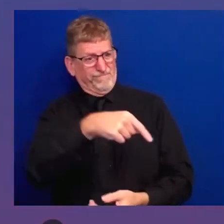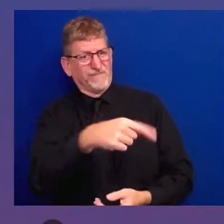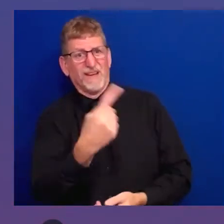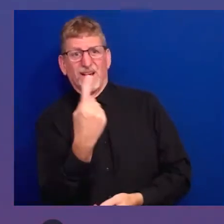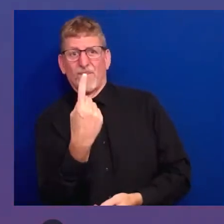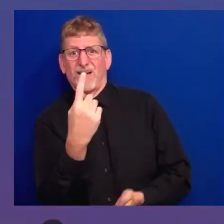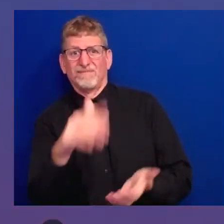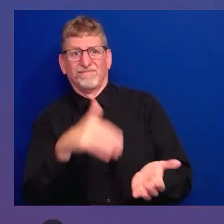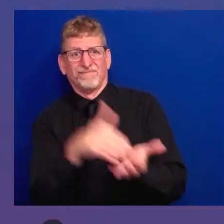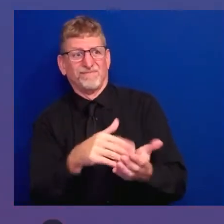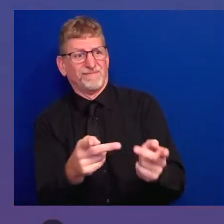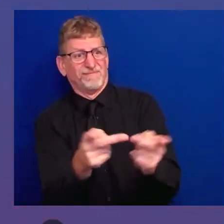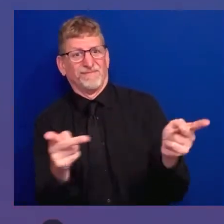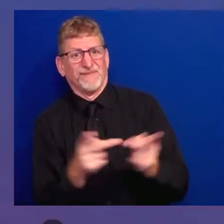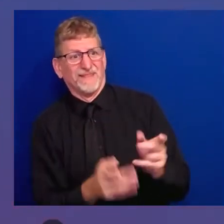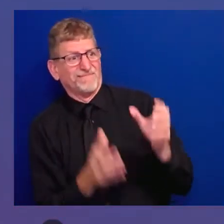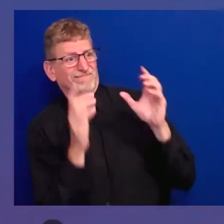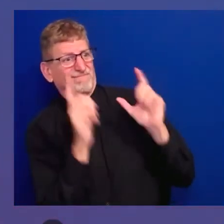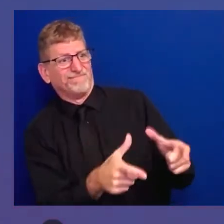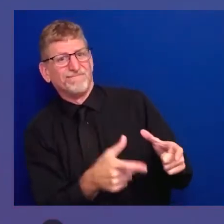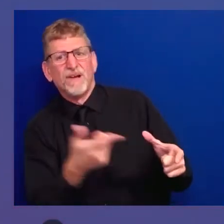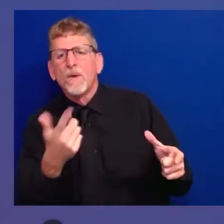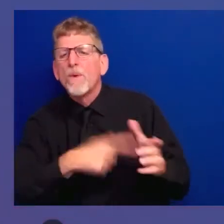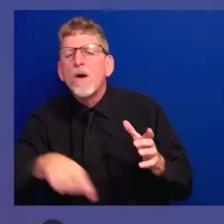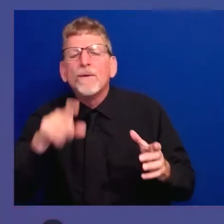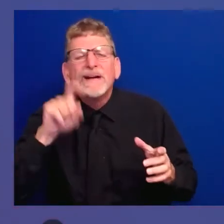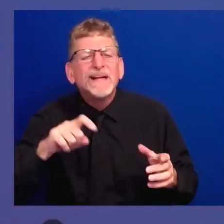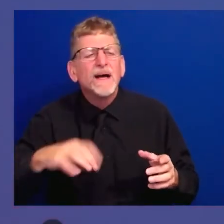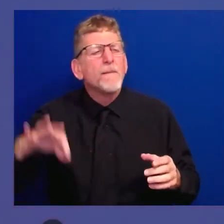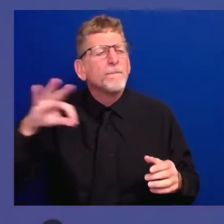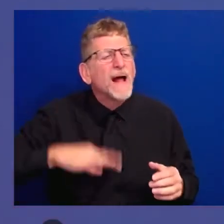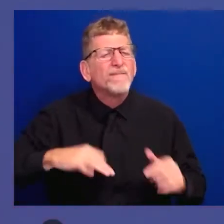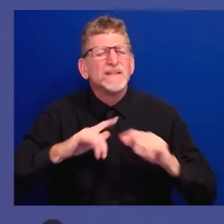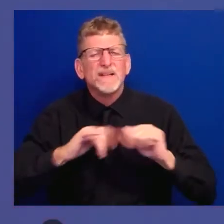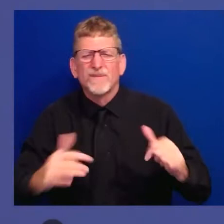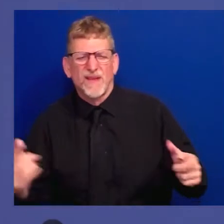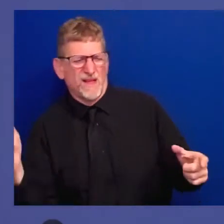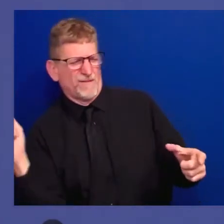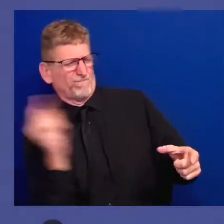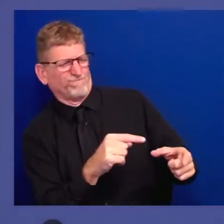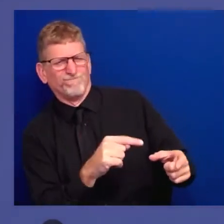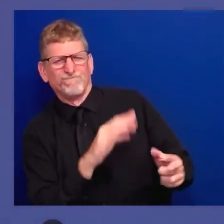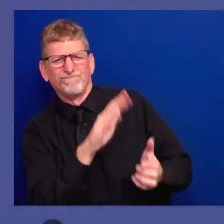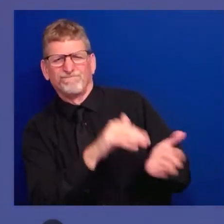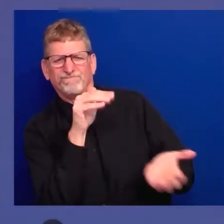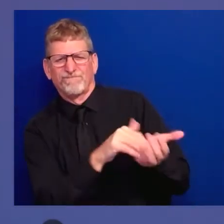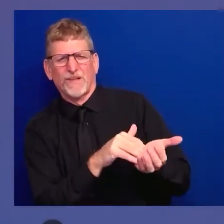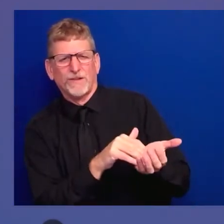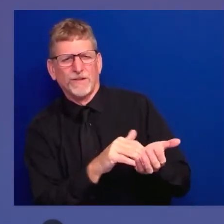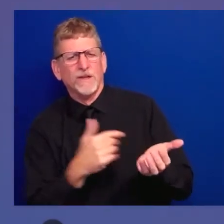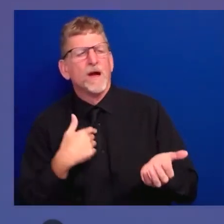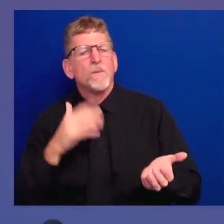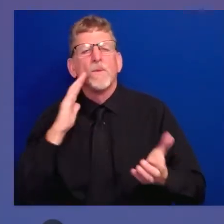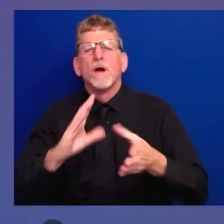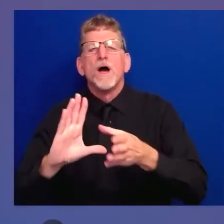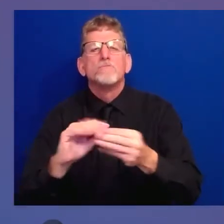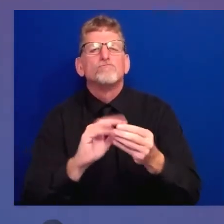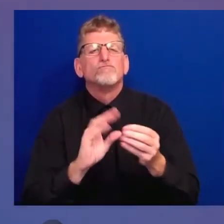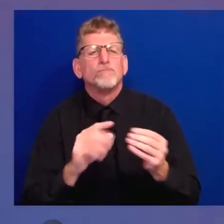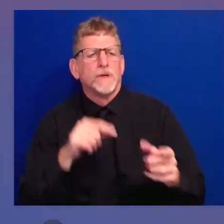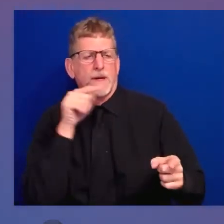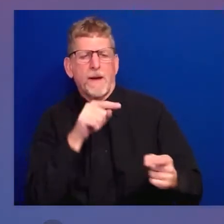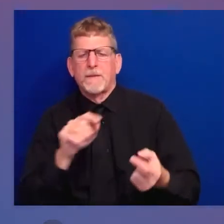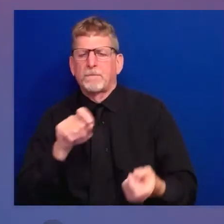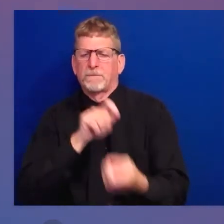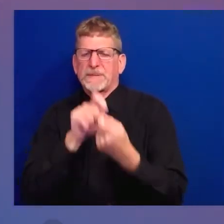And I'm here today to talk about the critical community it serves, our veterans, their families, caregivers, and survivors.